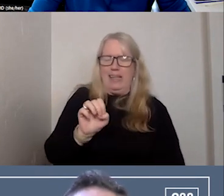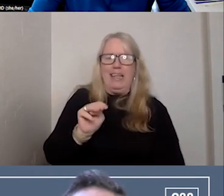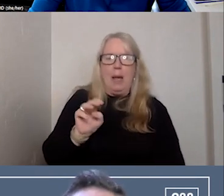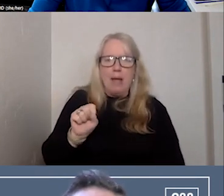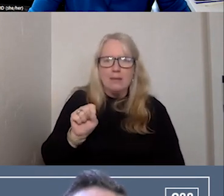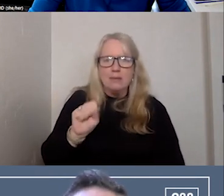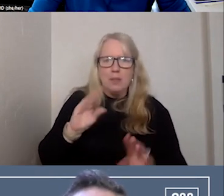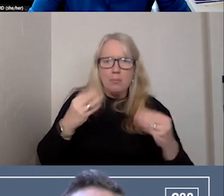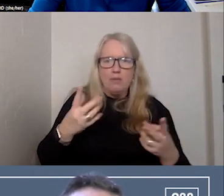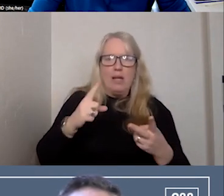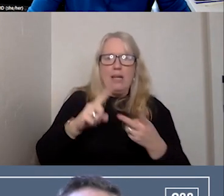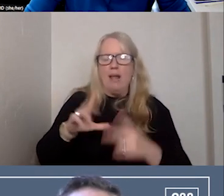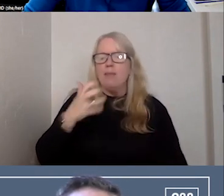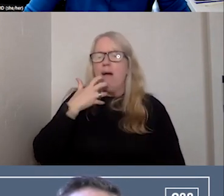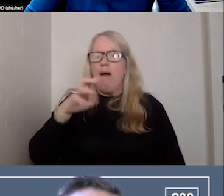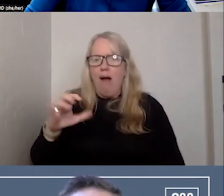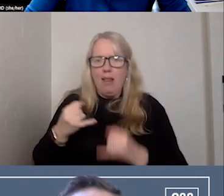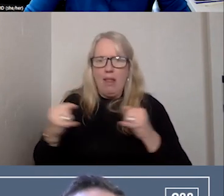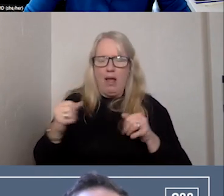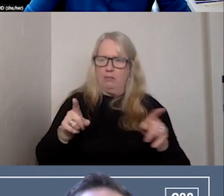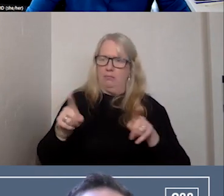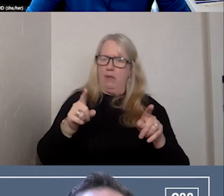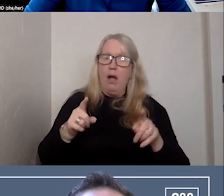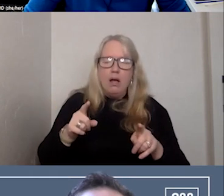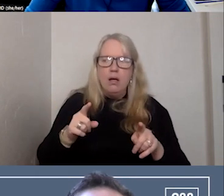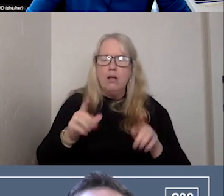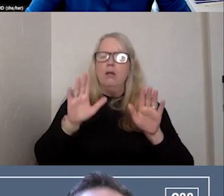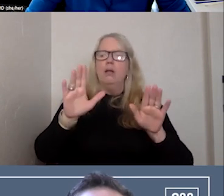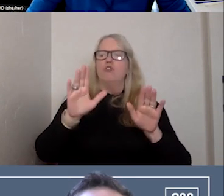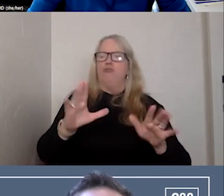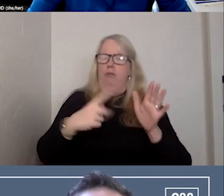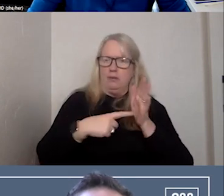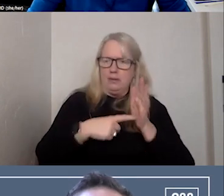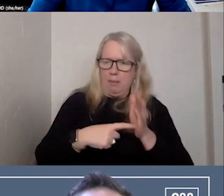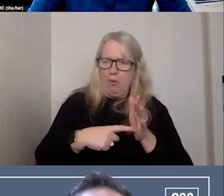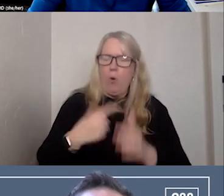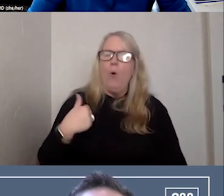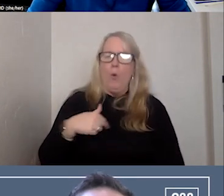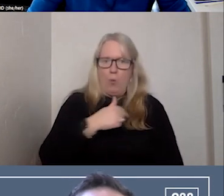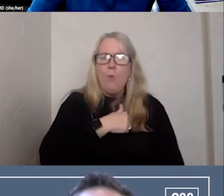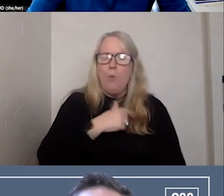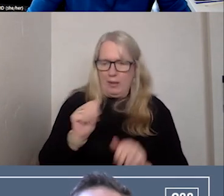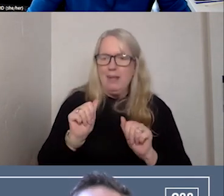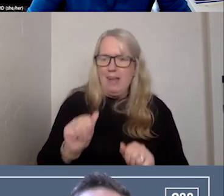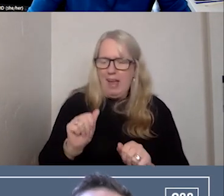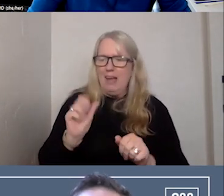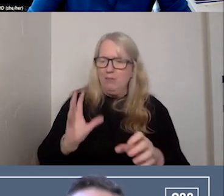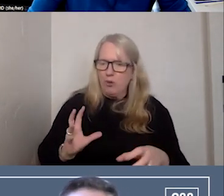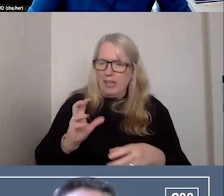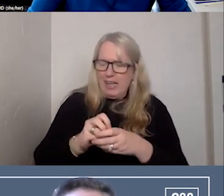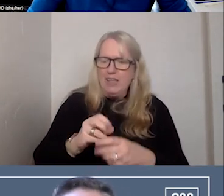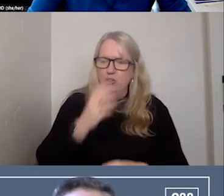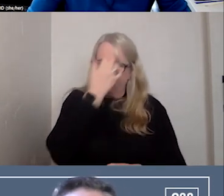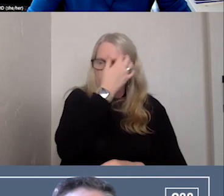and the hotline. It was a tremendous example of how we can engage to ensure